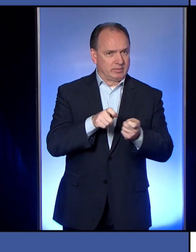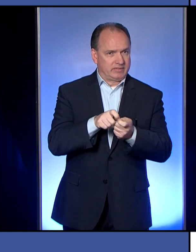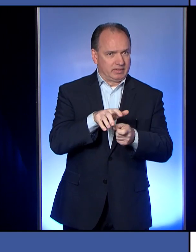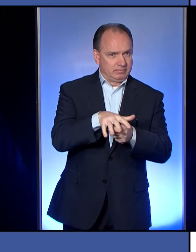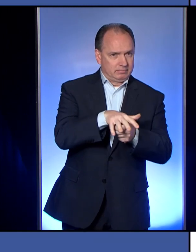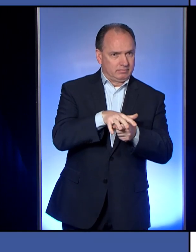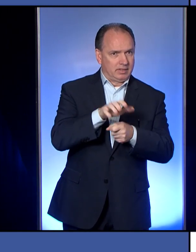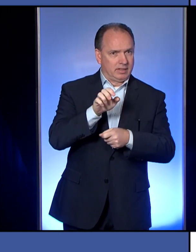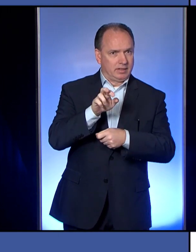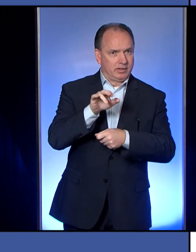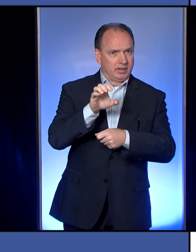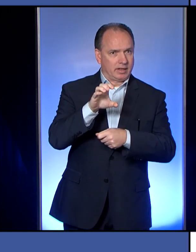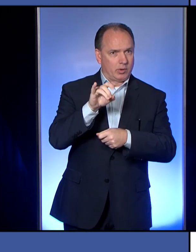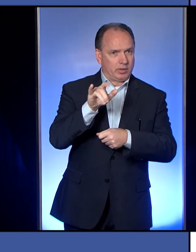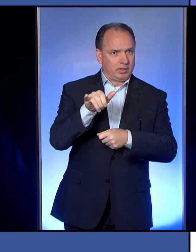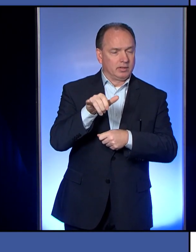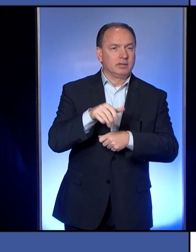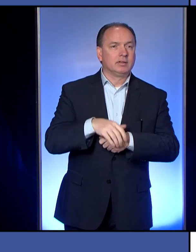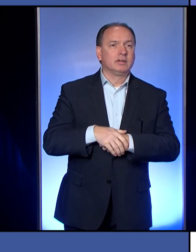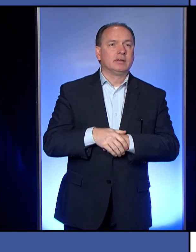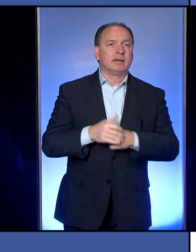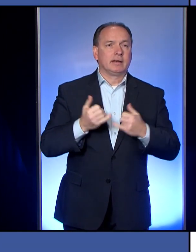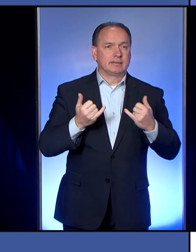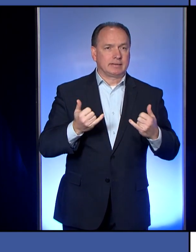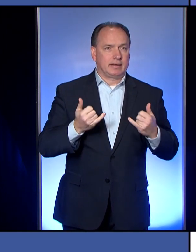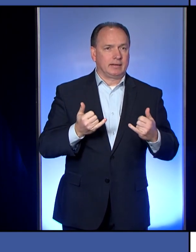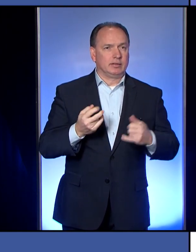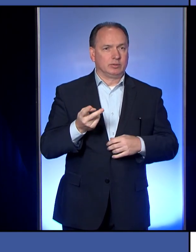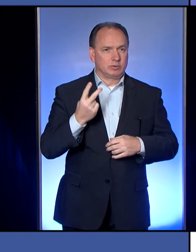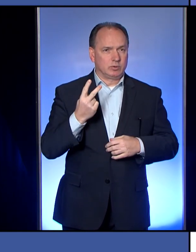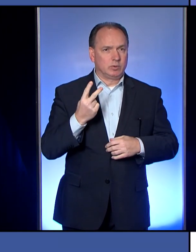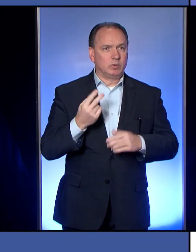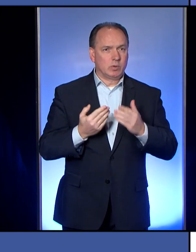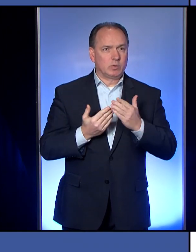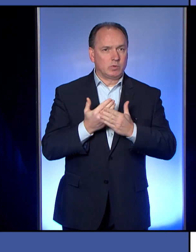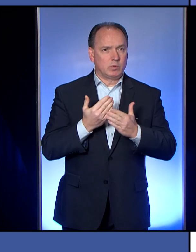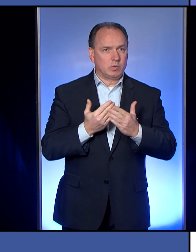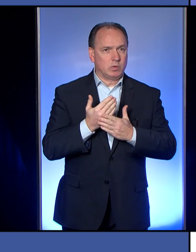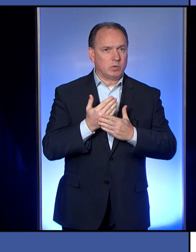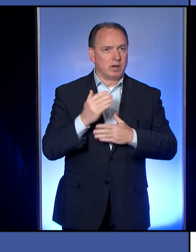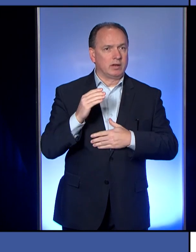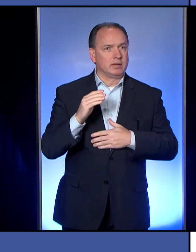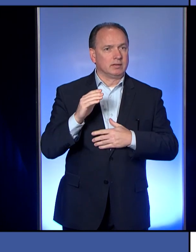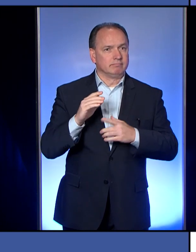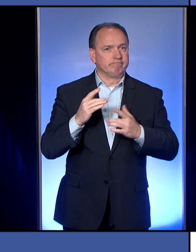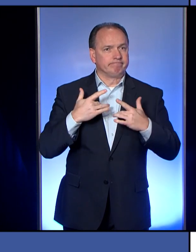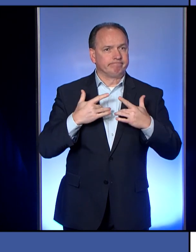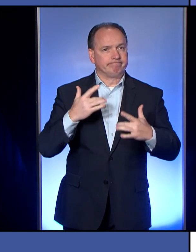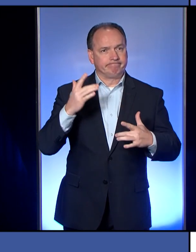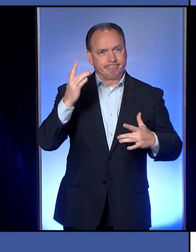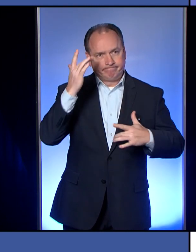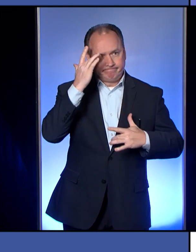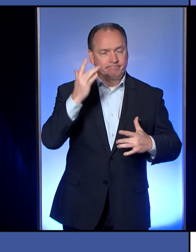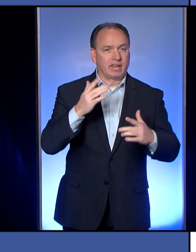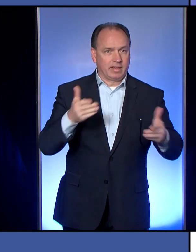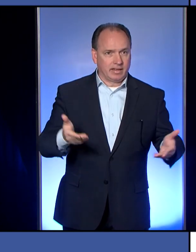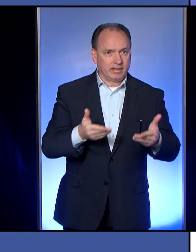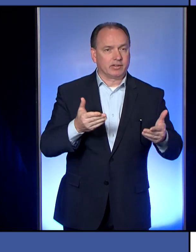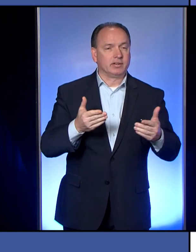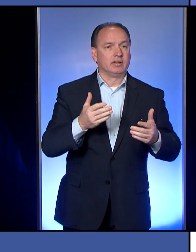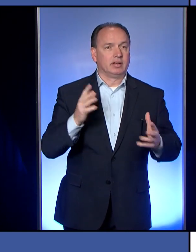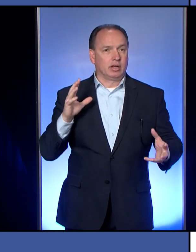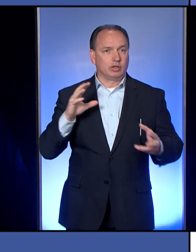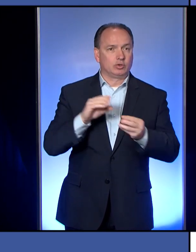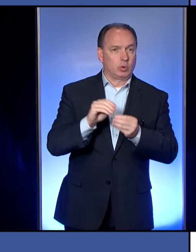two new confirmed positive cases in Erie County for a total of 19 positive cases and